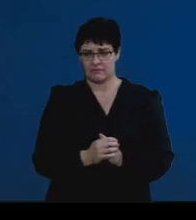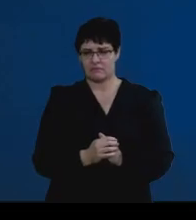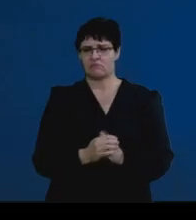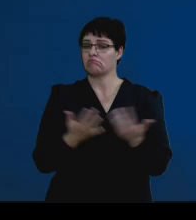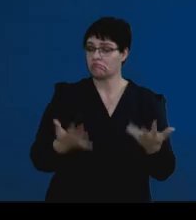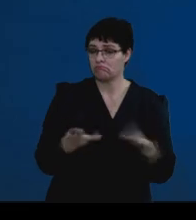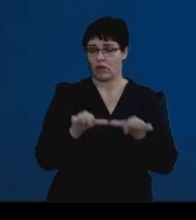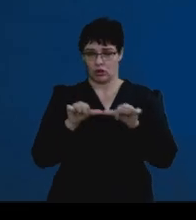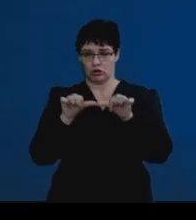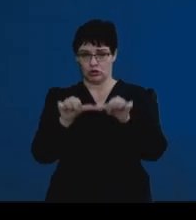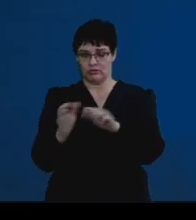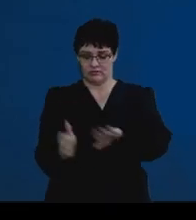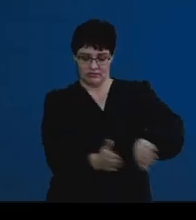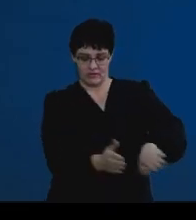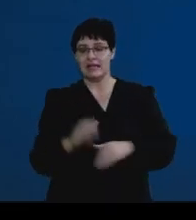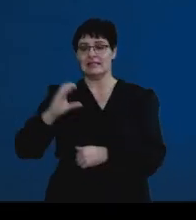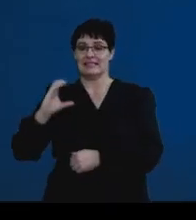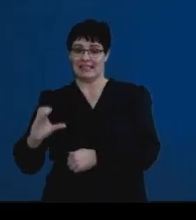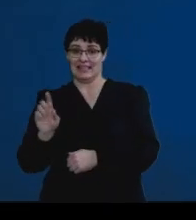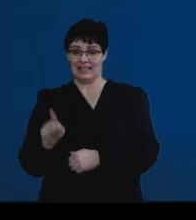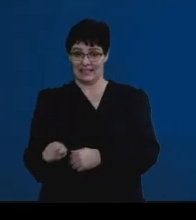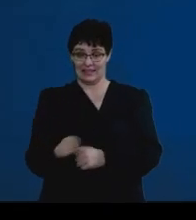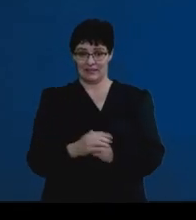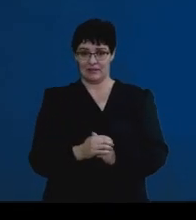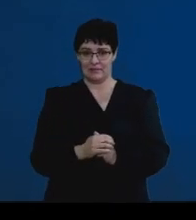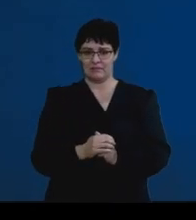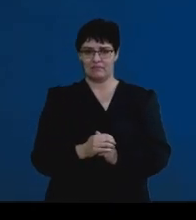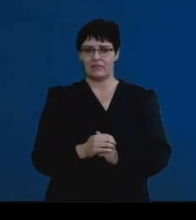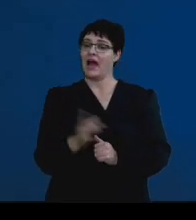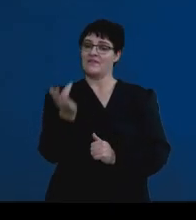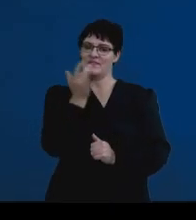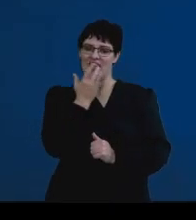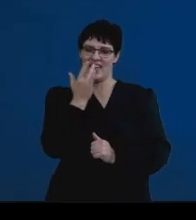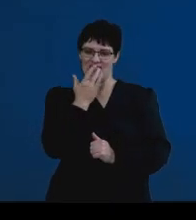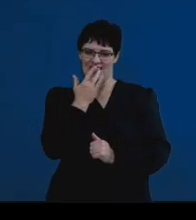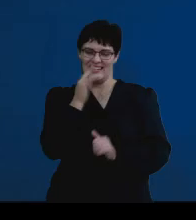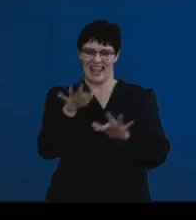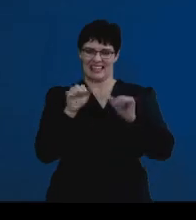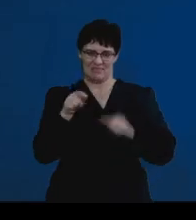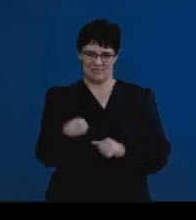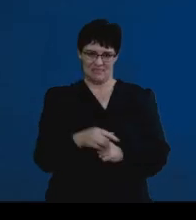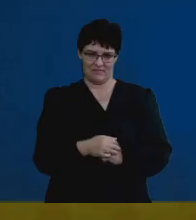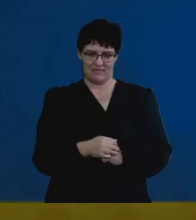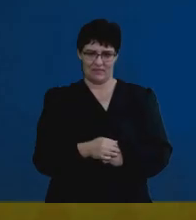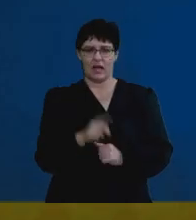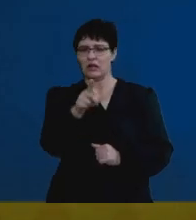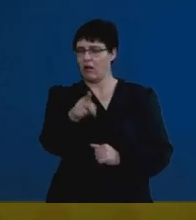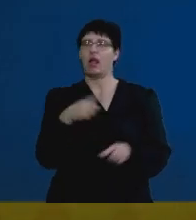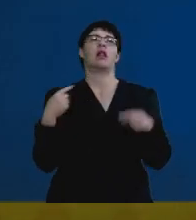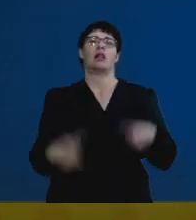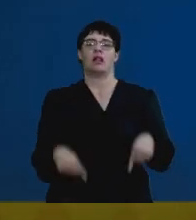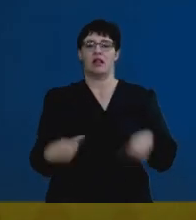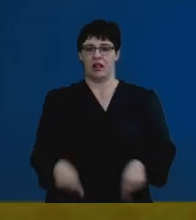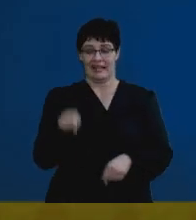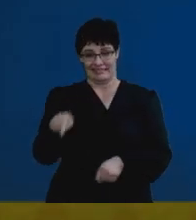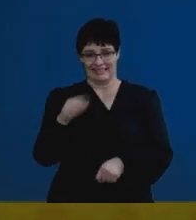then move on to section C, which is the favorite part of the exam. And I know that you all dread this section because